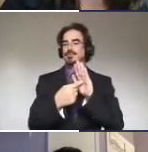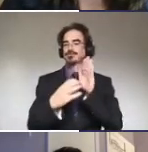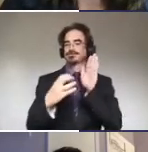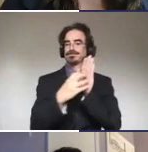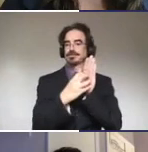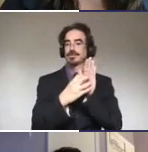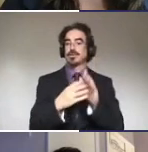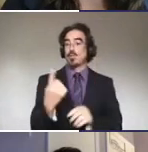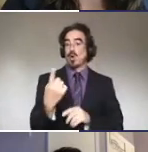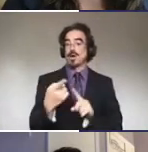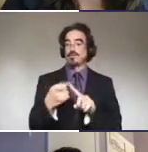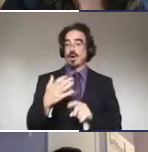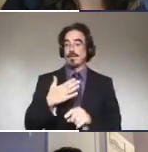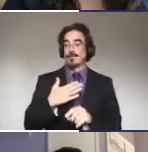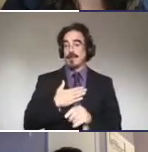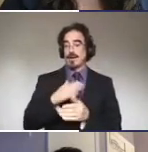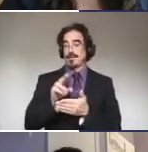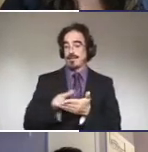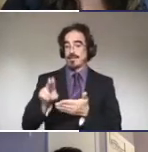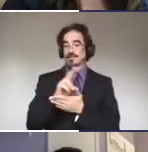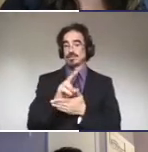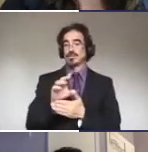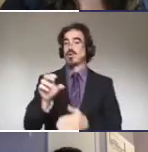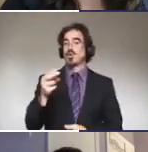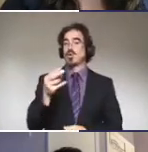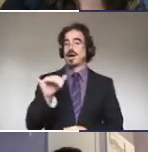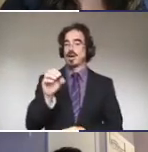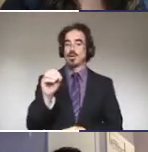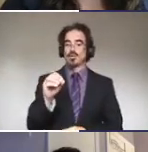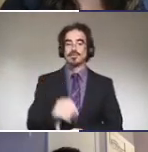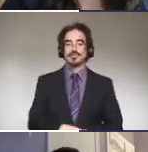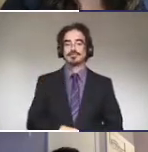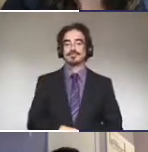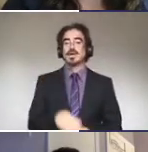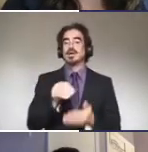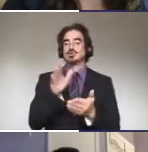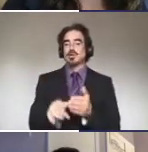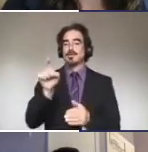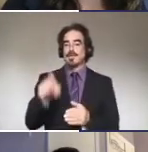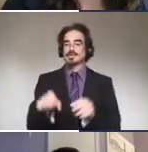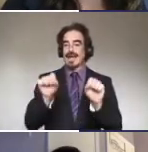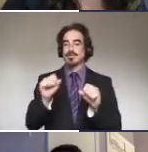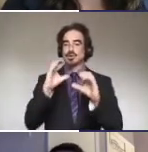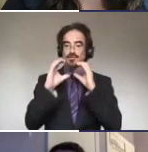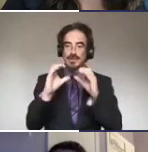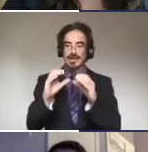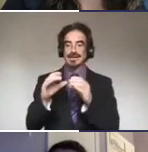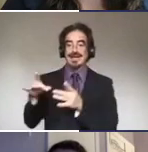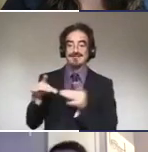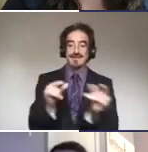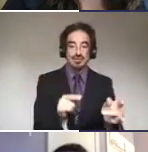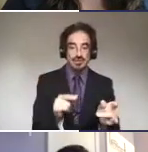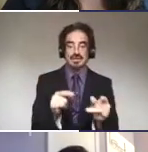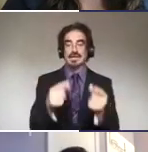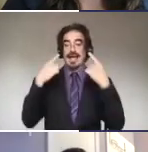from my alma mater. The Ohio State University. The student must be able to communicate efficiently and effectively in both oral and